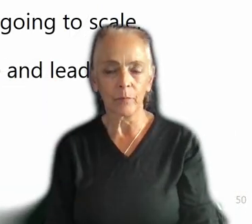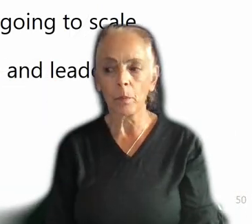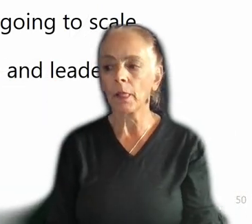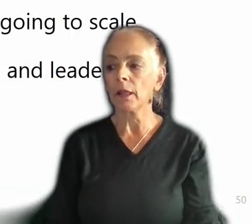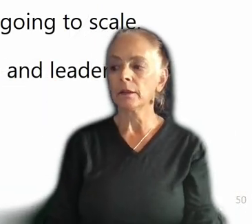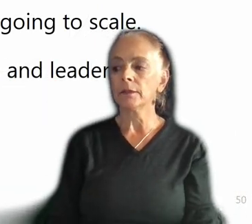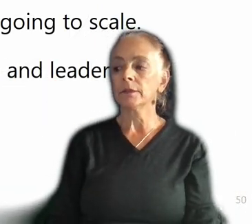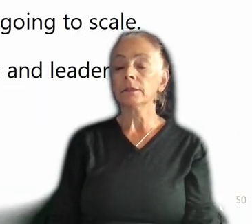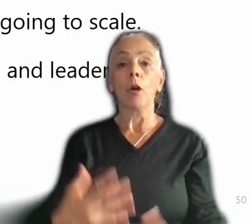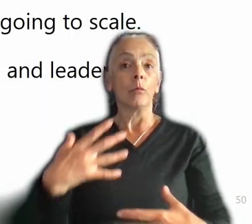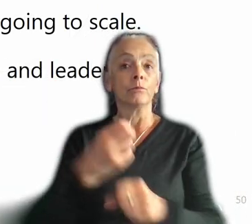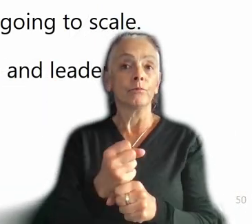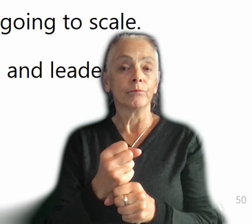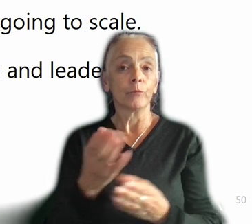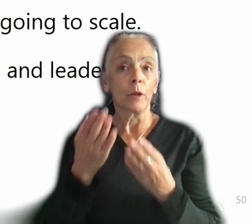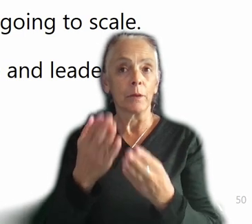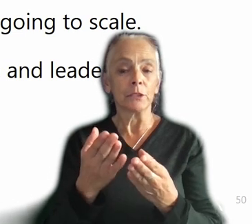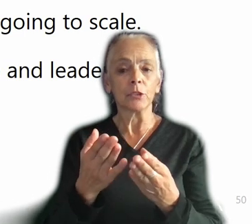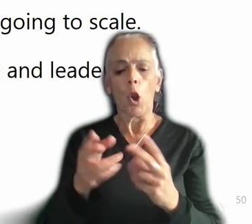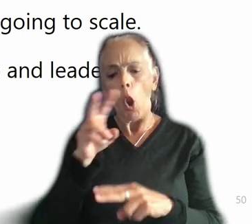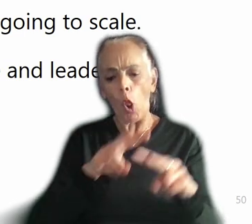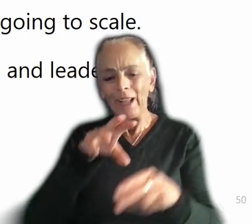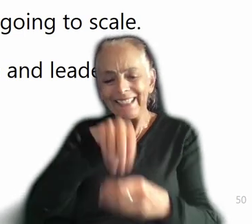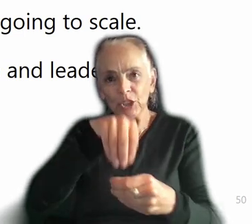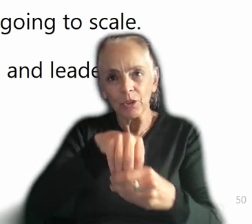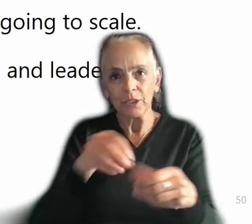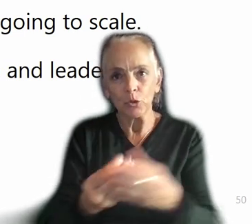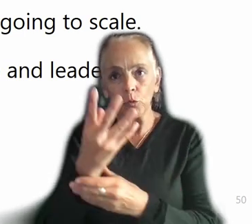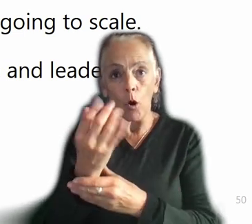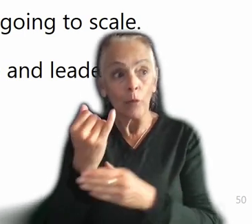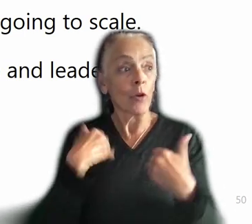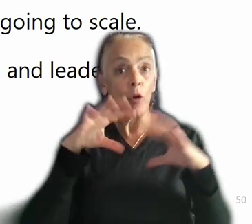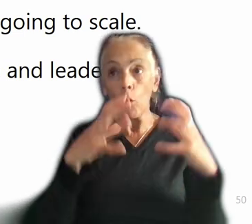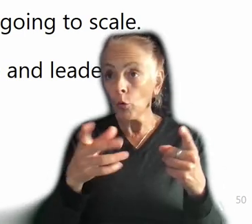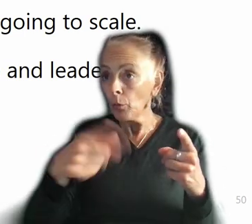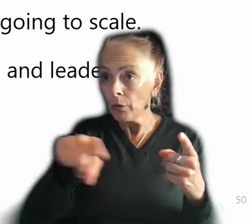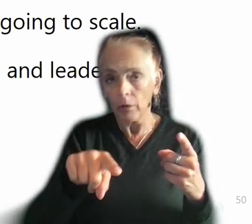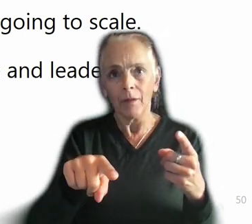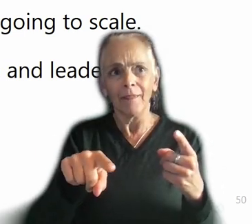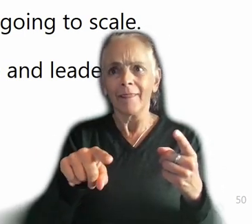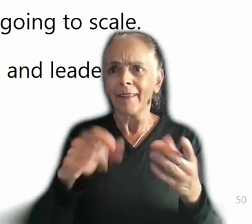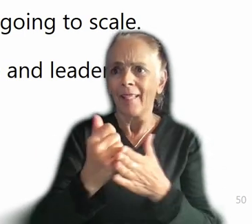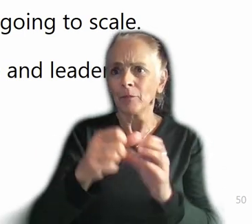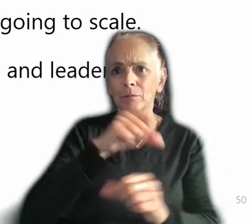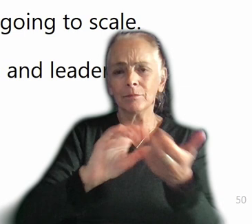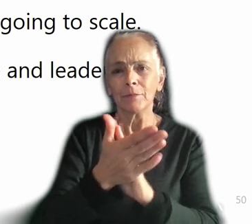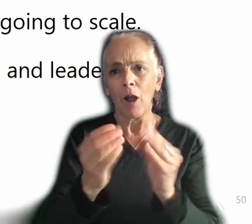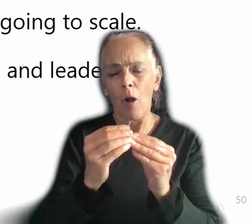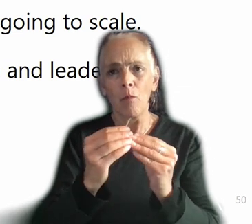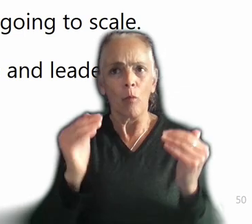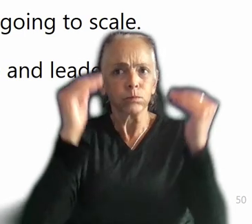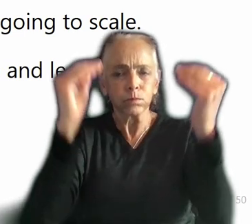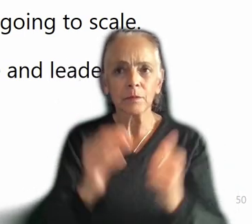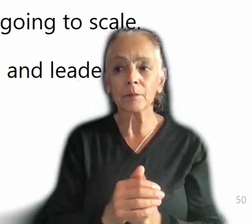this look internally to grow. If you have a group of people, they can make each other smarter. Document organizational knowledge. This is a priority at